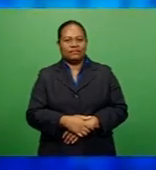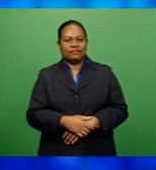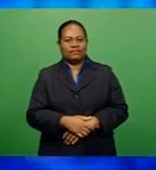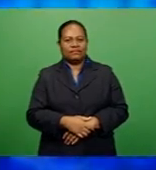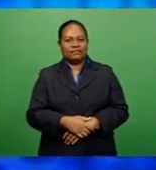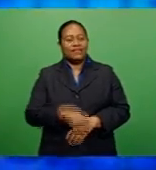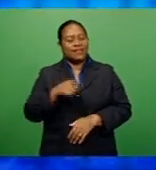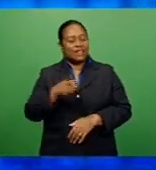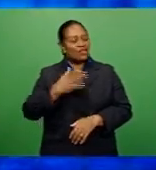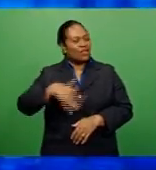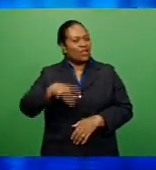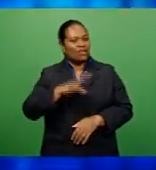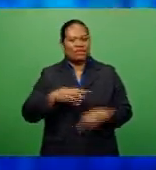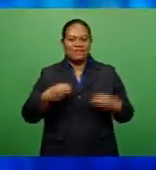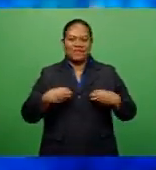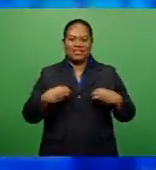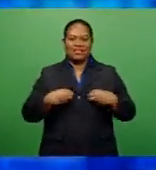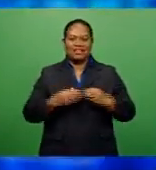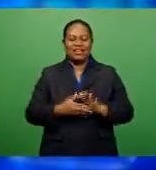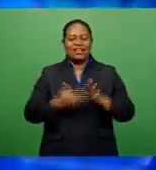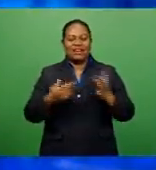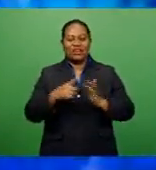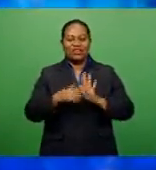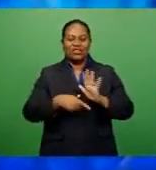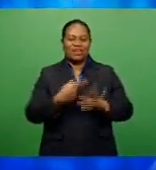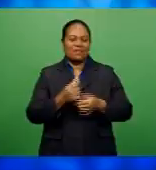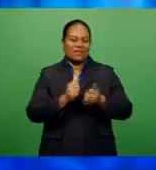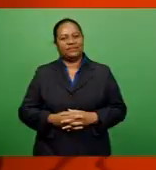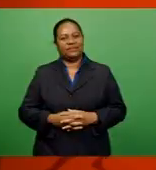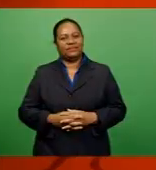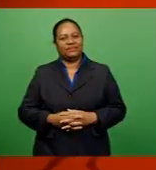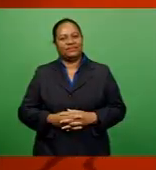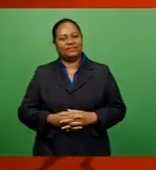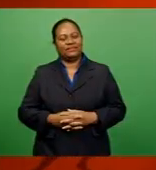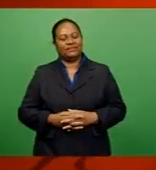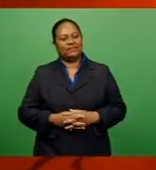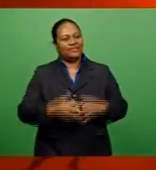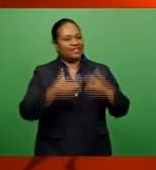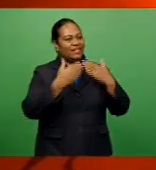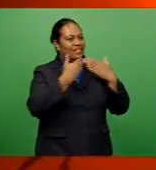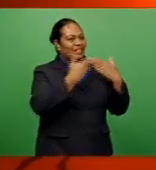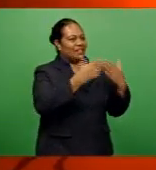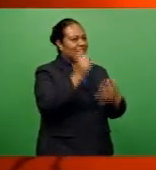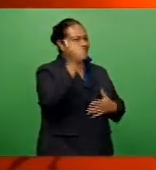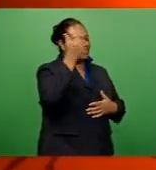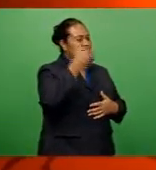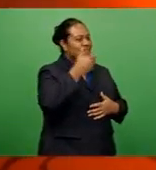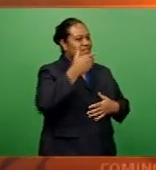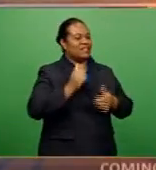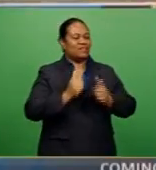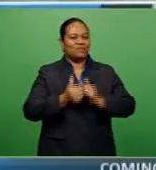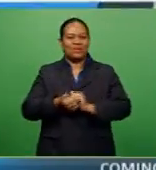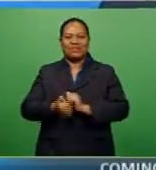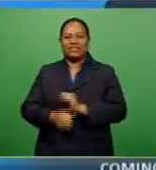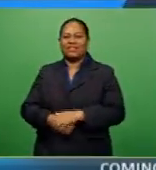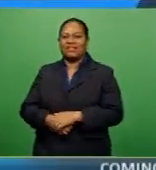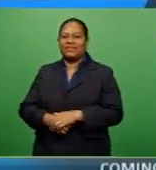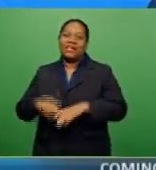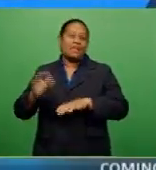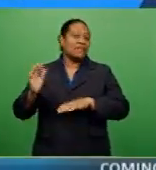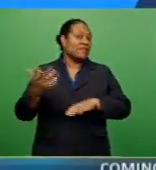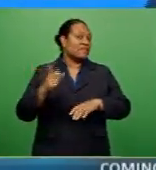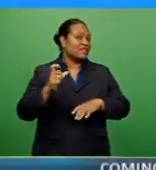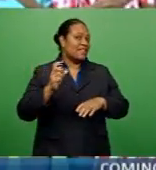And that is business for tonight. Jamie joins you up next with sports. Thank you and good evening ahead in sports. Fifth